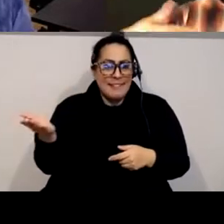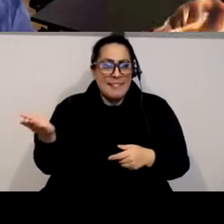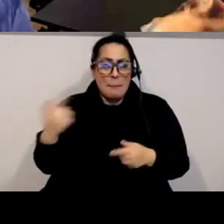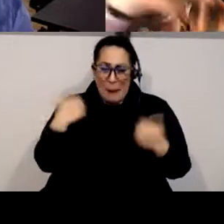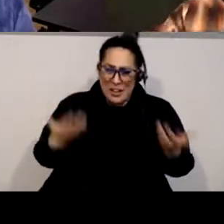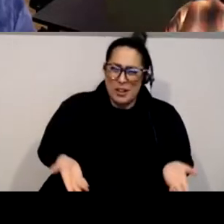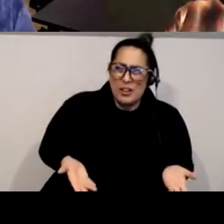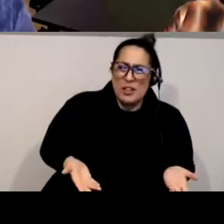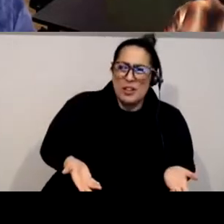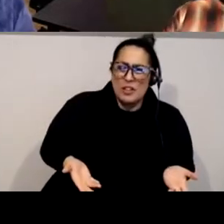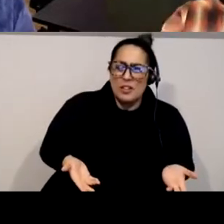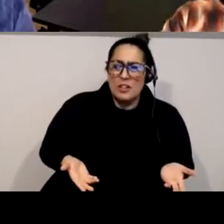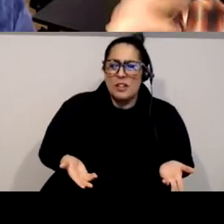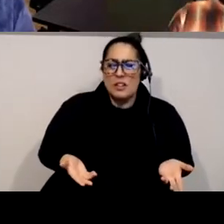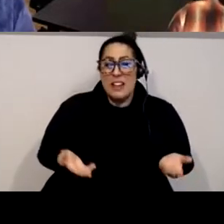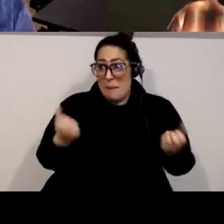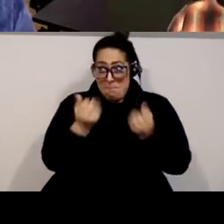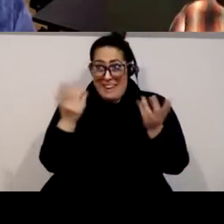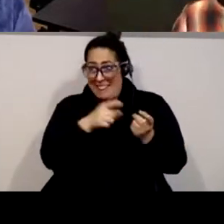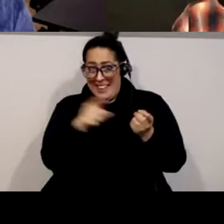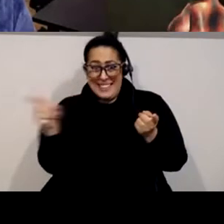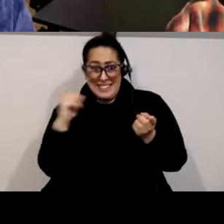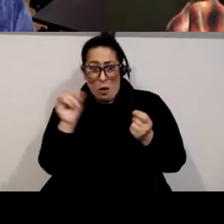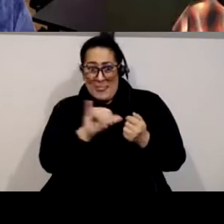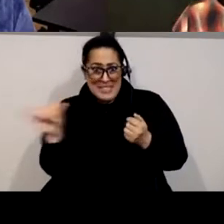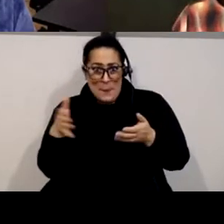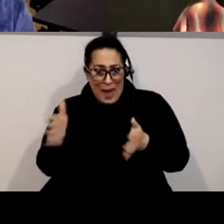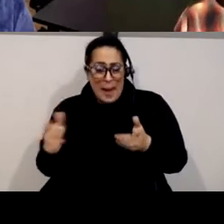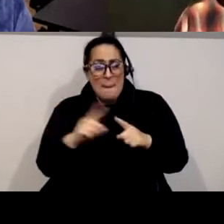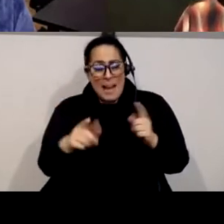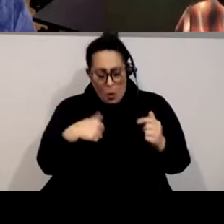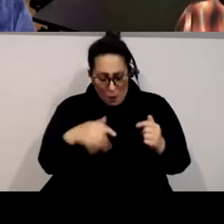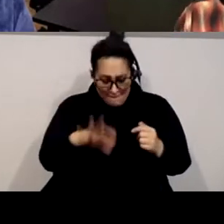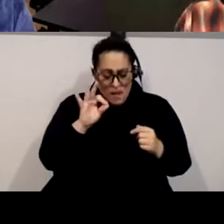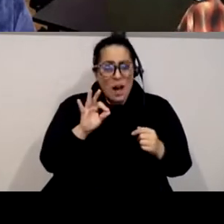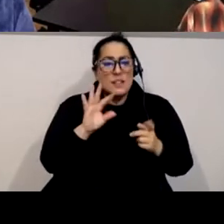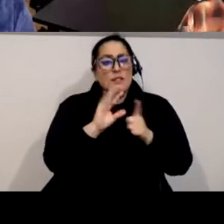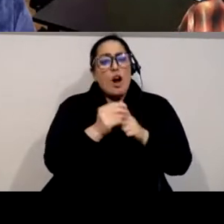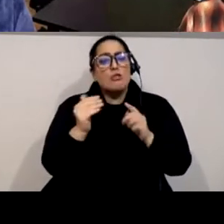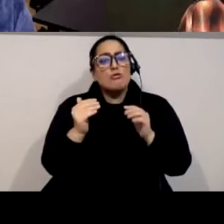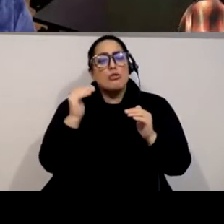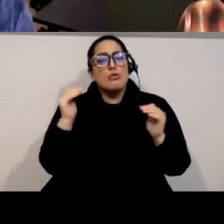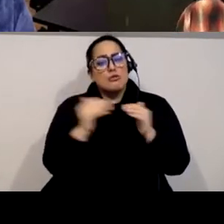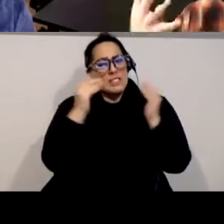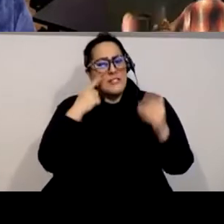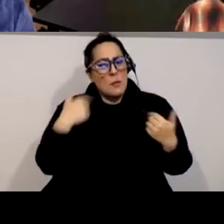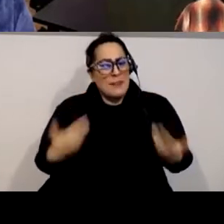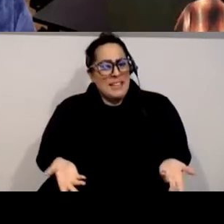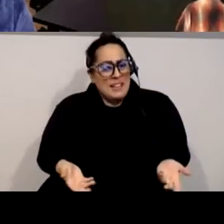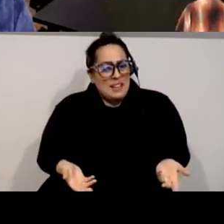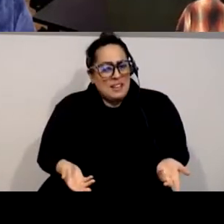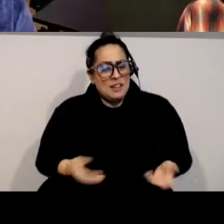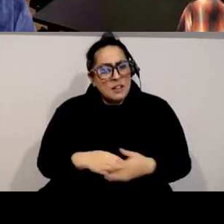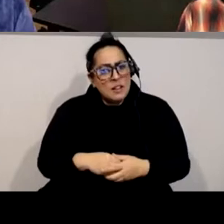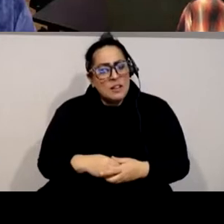how do i even see what cultural justice might mean for me uh in this and that's where we were like wow like we actually